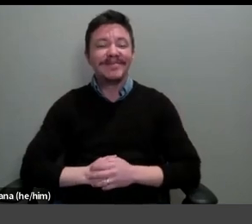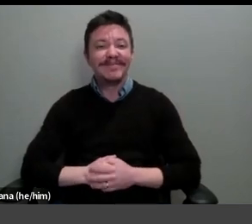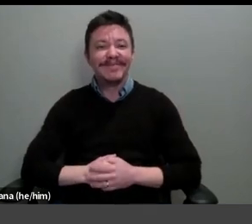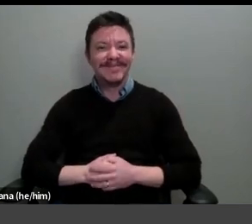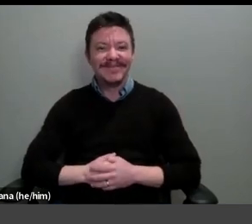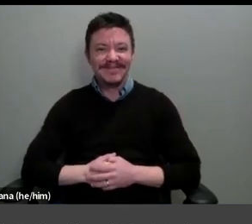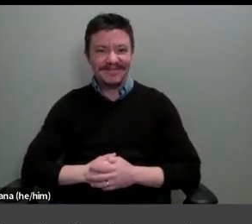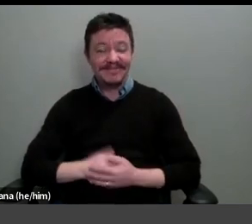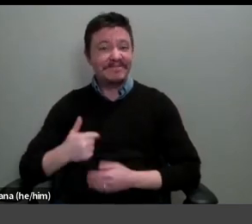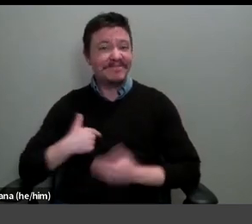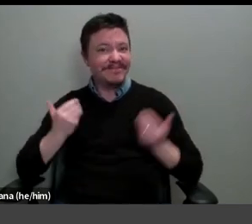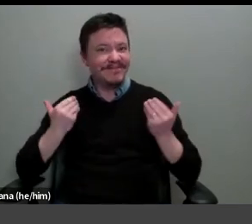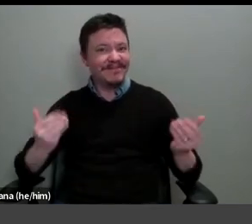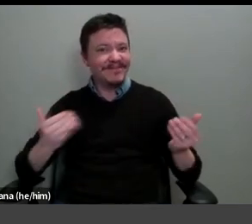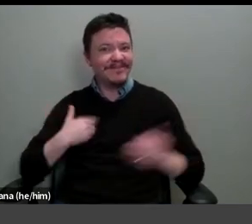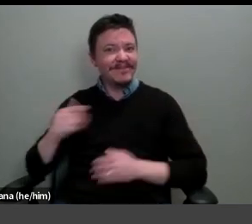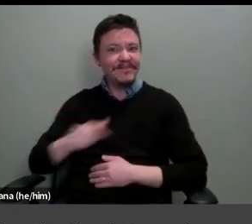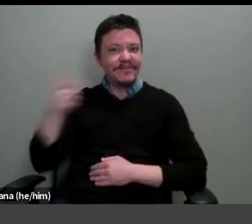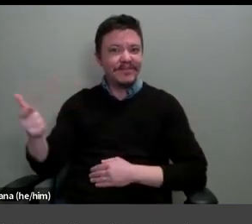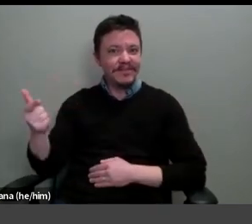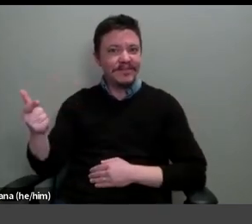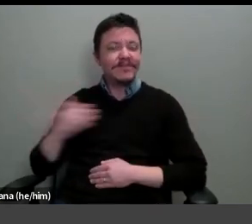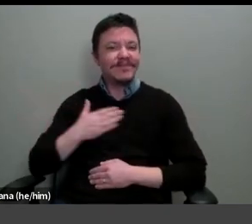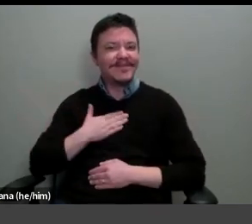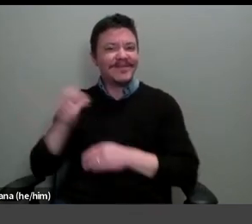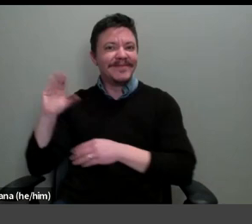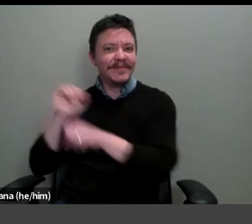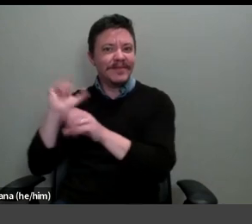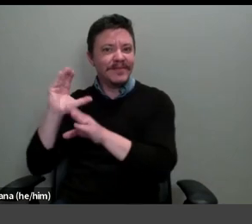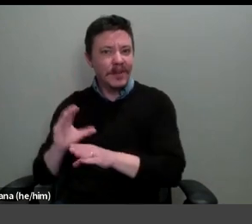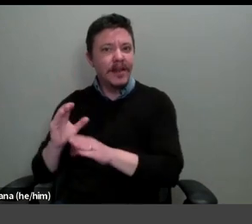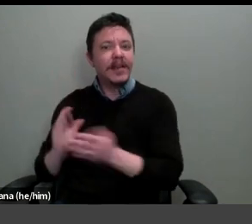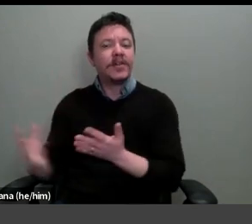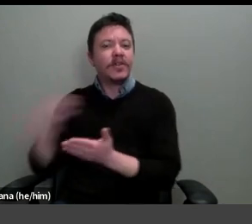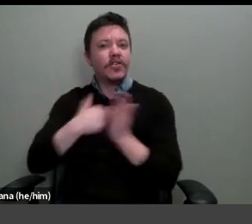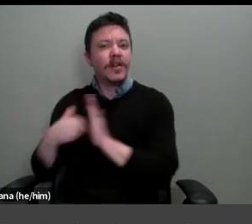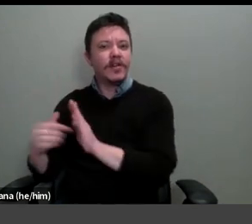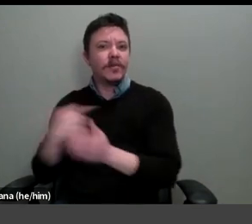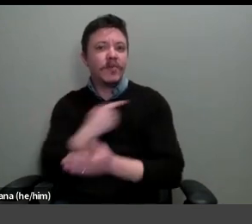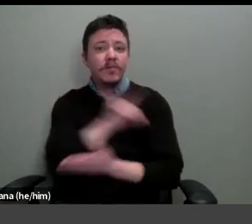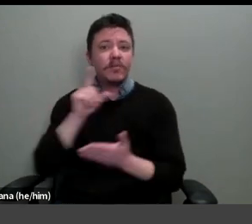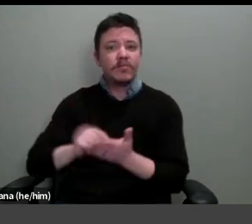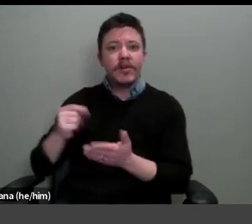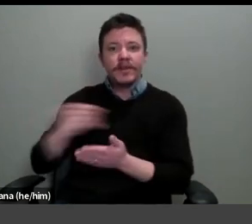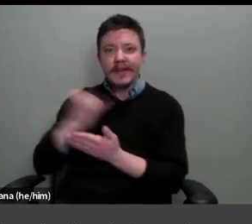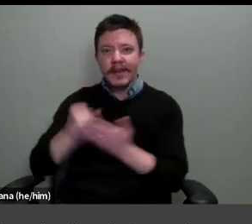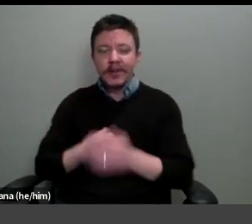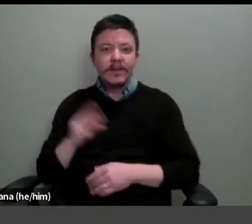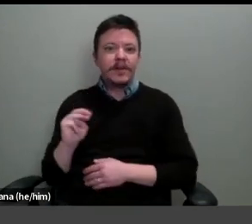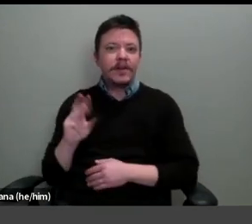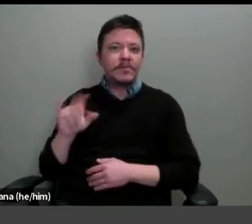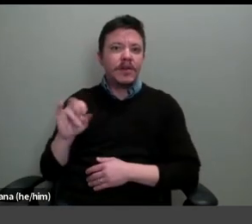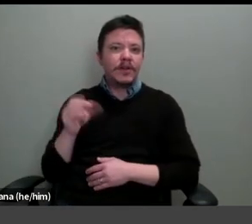go ahead and give the floor over to my colleague, curator of prints and drawings, Mary Weaver Chapin.